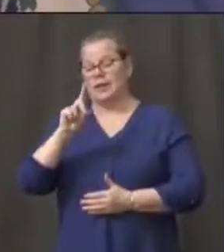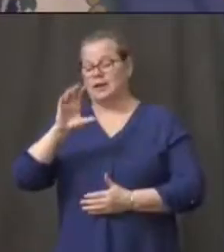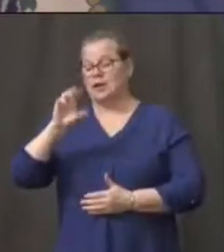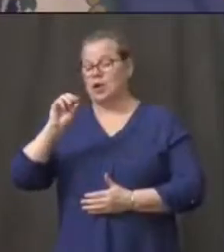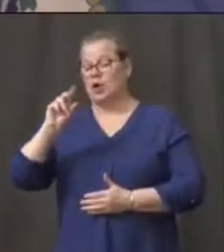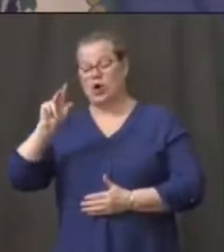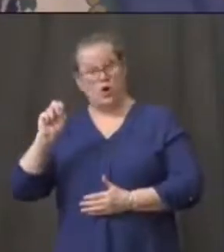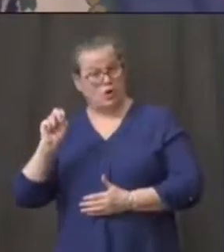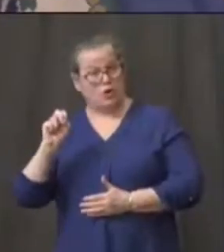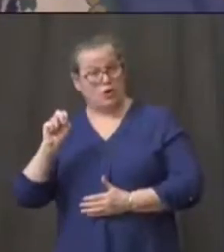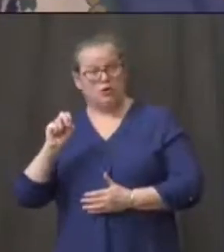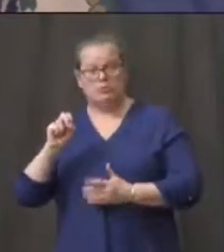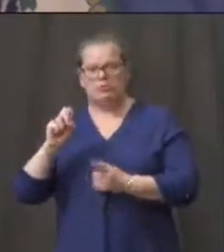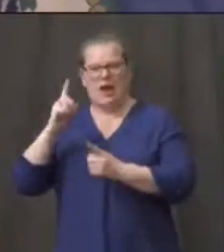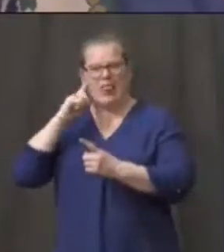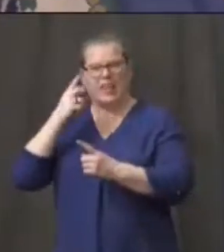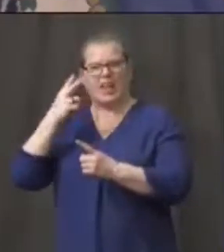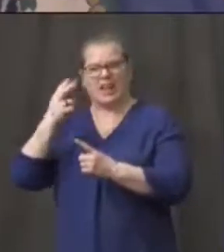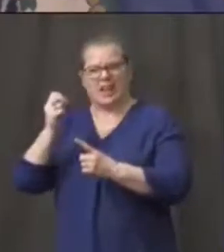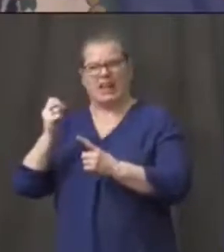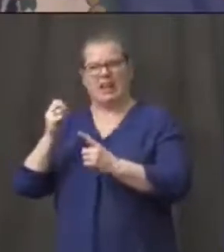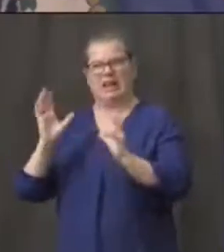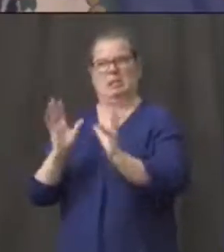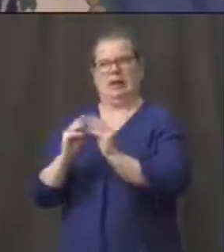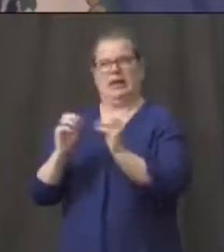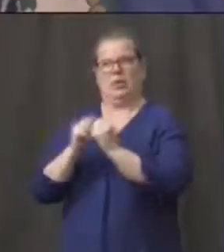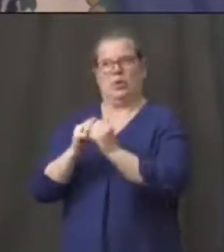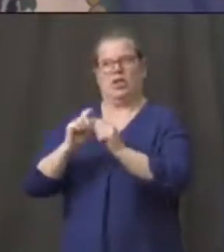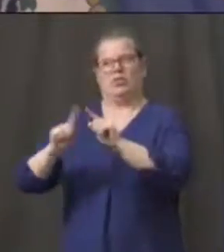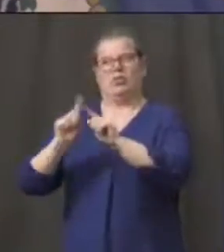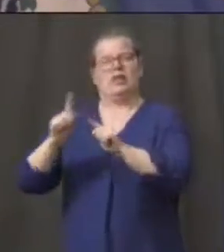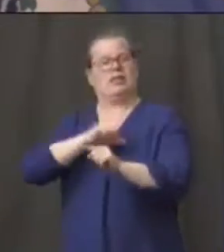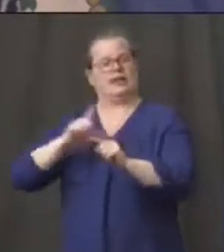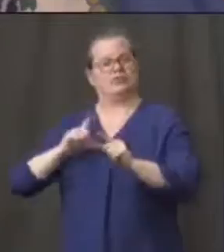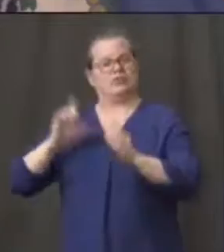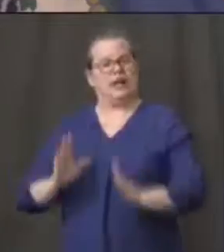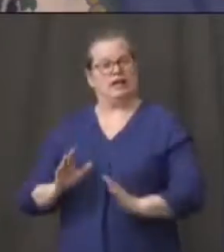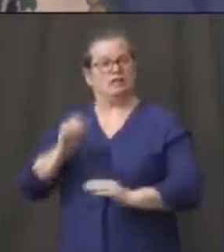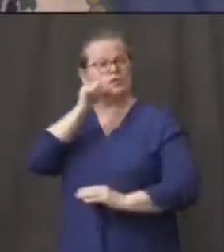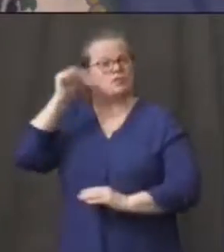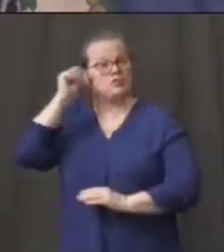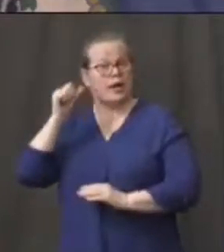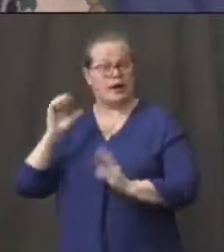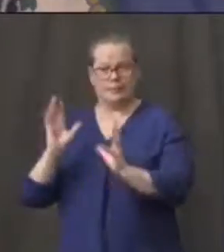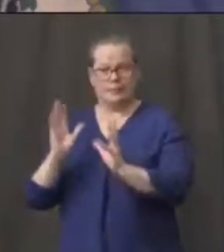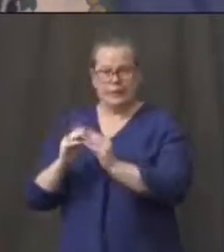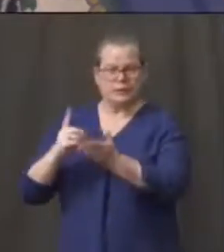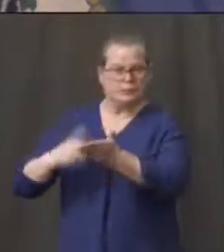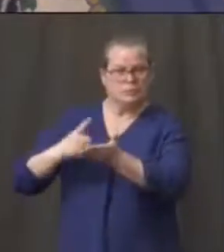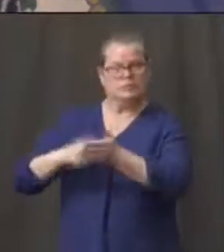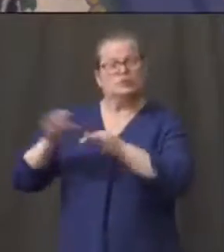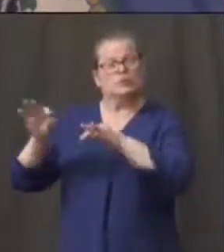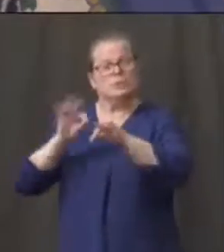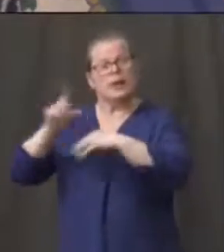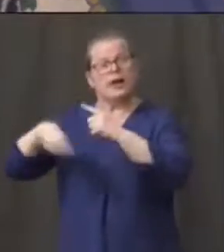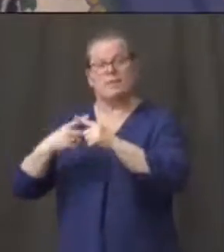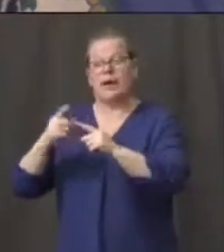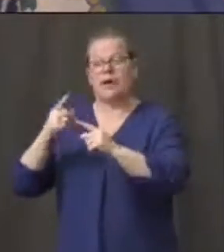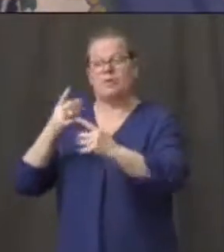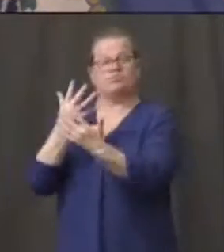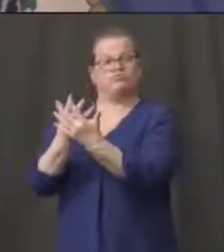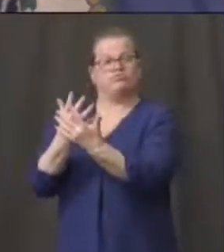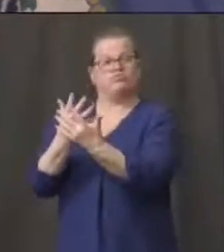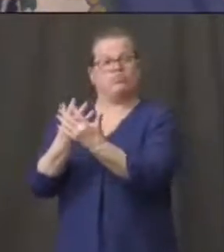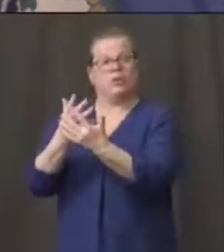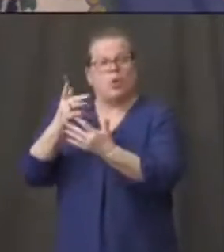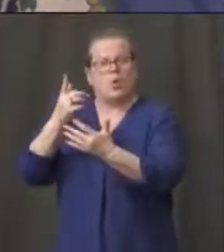legislators yesterday, maybe Democrats and then Republicans, just to give an idea of what we're doing in corrections. So, look, we're doing everything